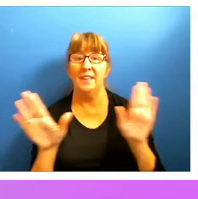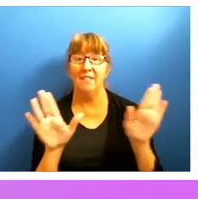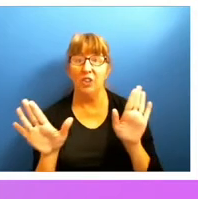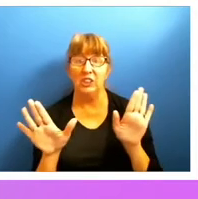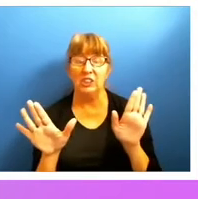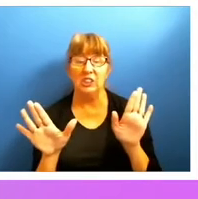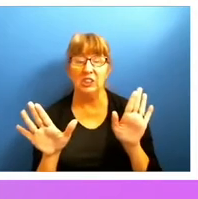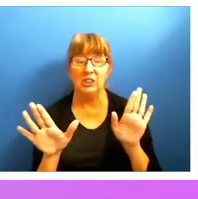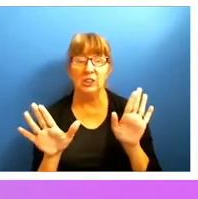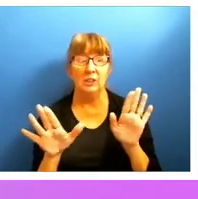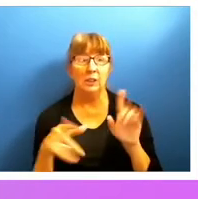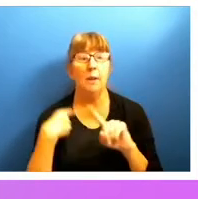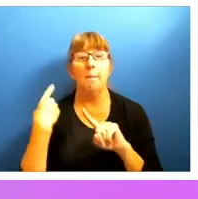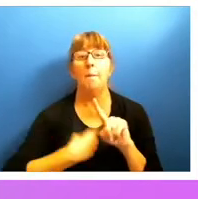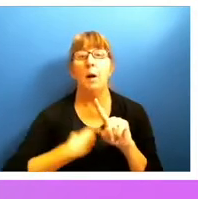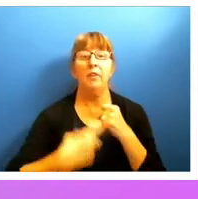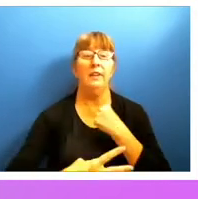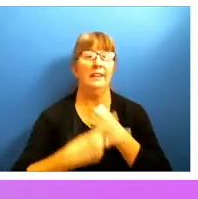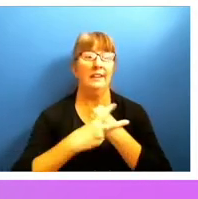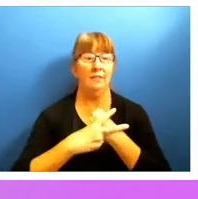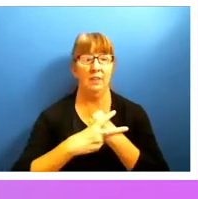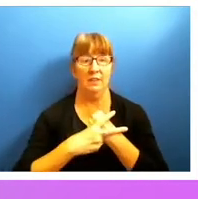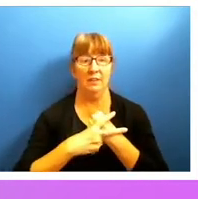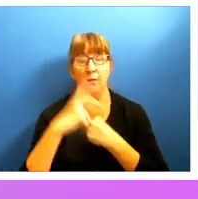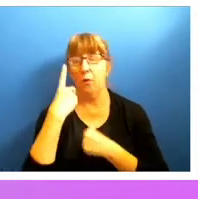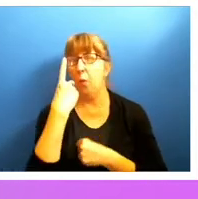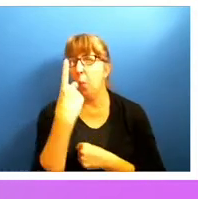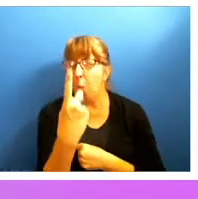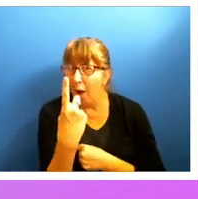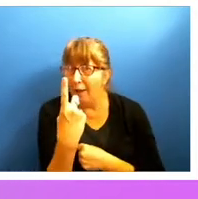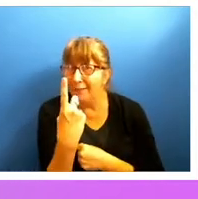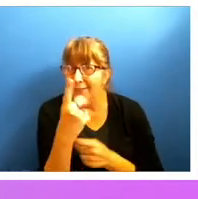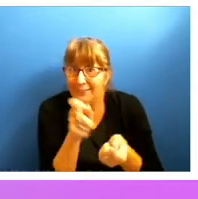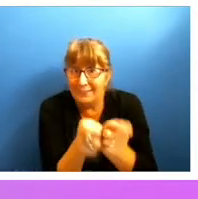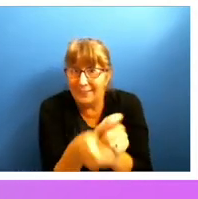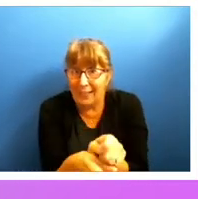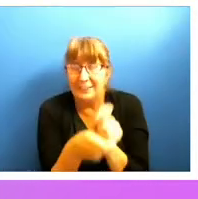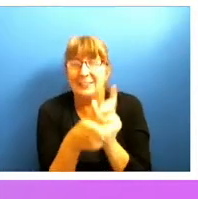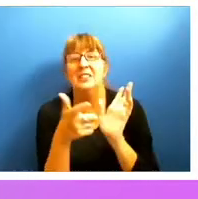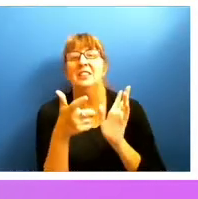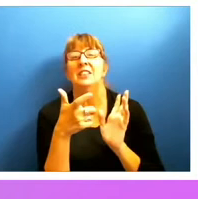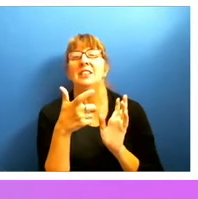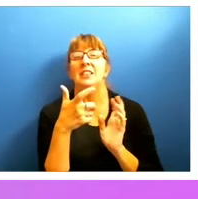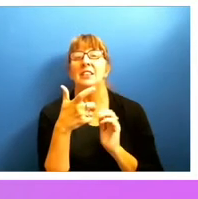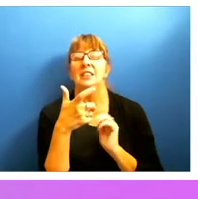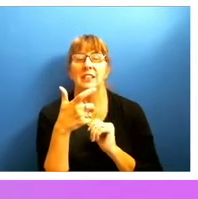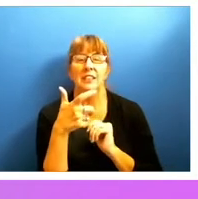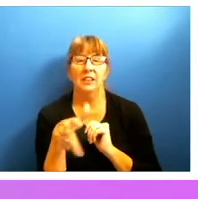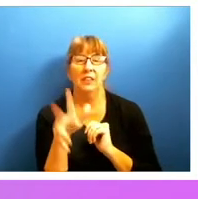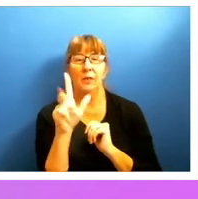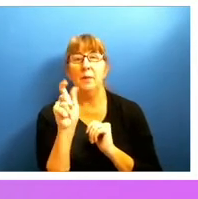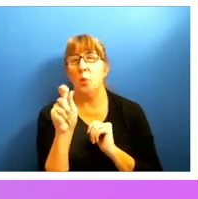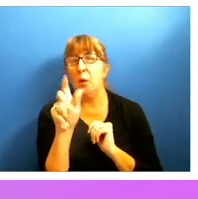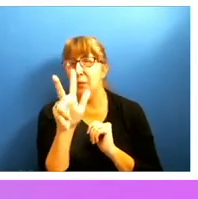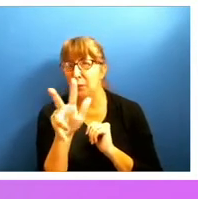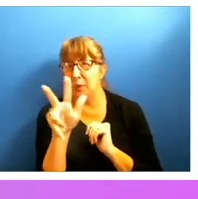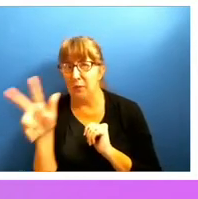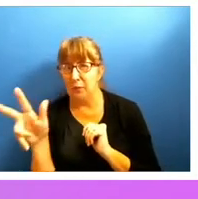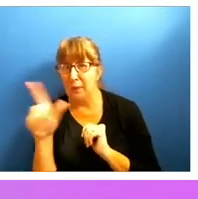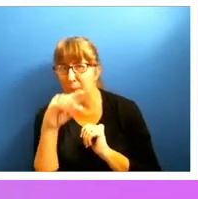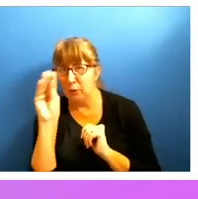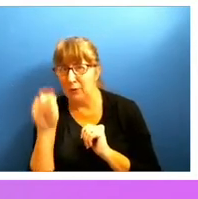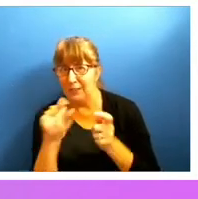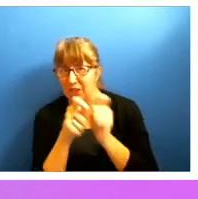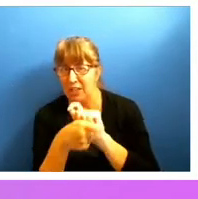to a monthly savings just for this one transaction and then just a 3.33% change from